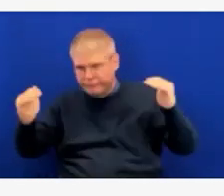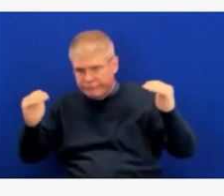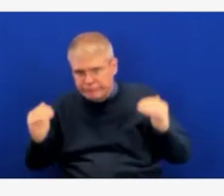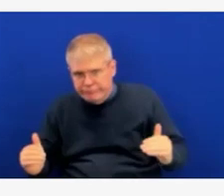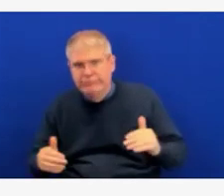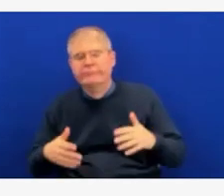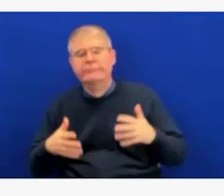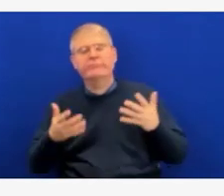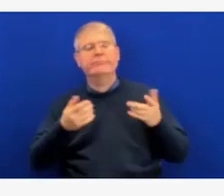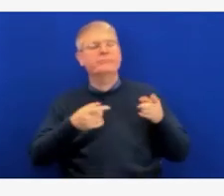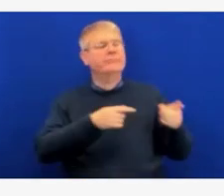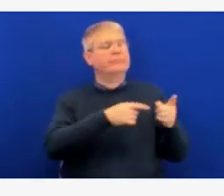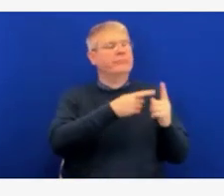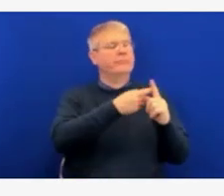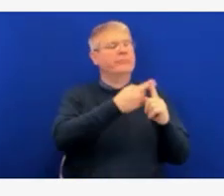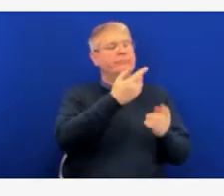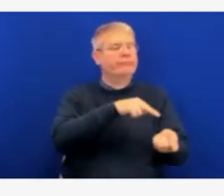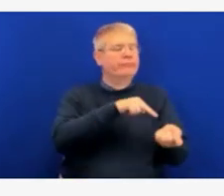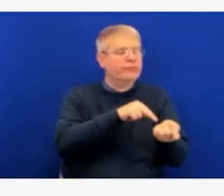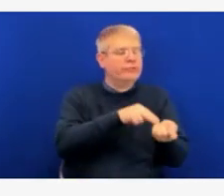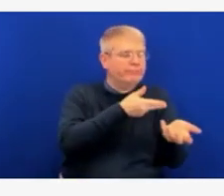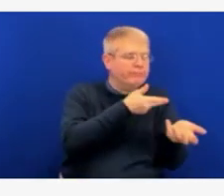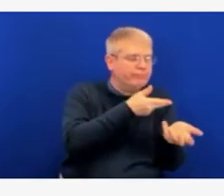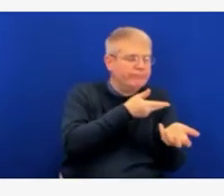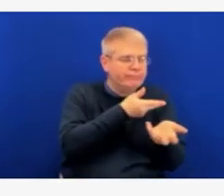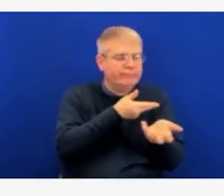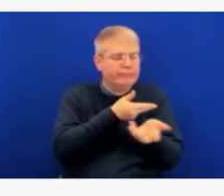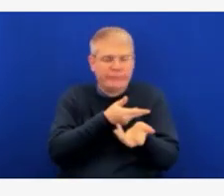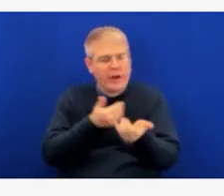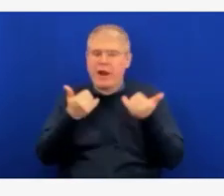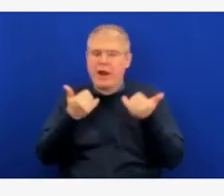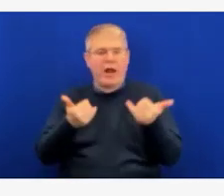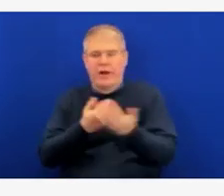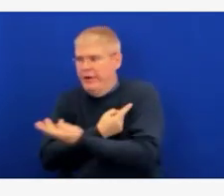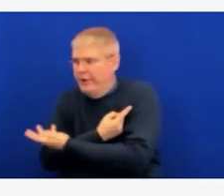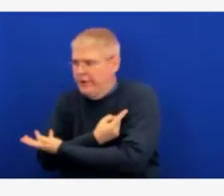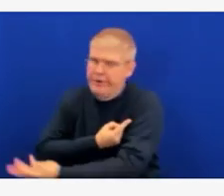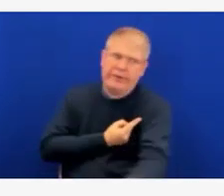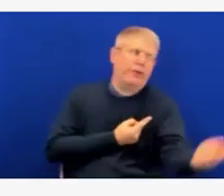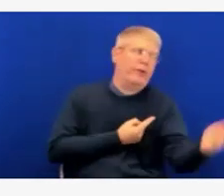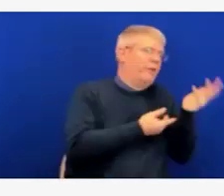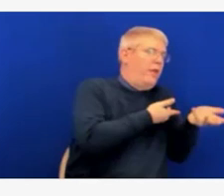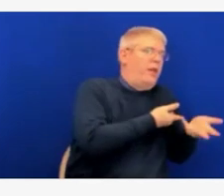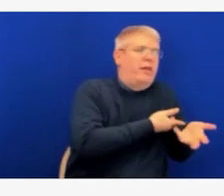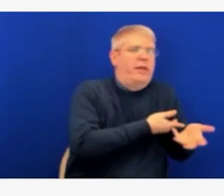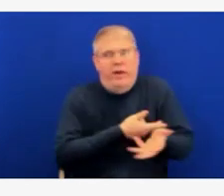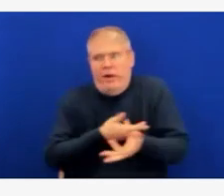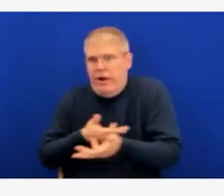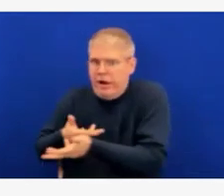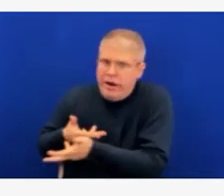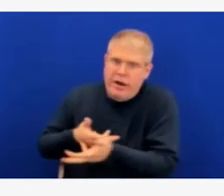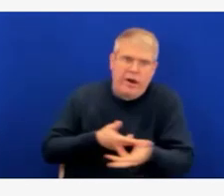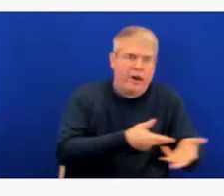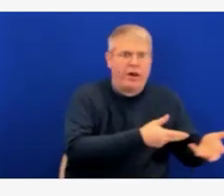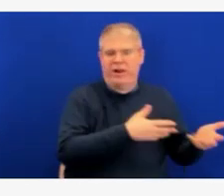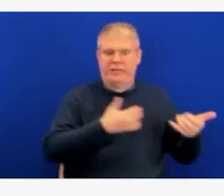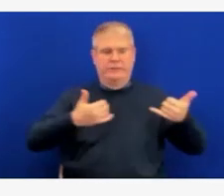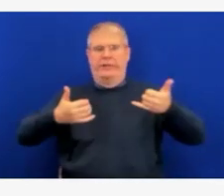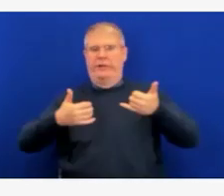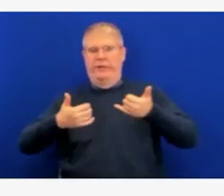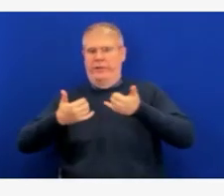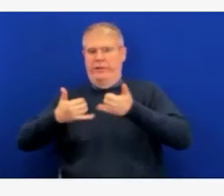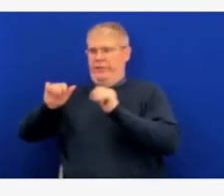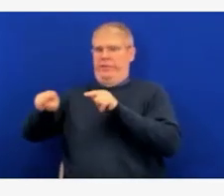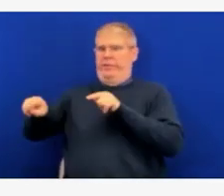than is normal. So, we'll look at some of those indicators and work with our hospital partners to watch for those indicators to come back out